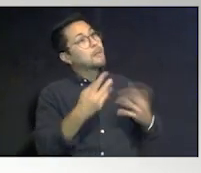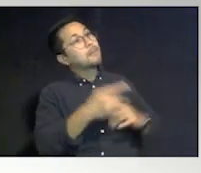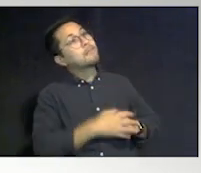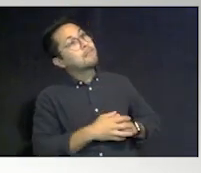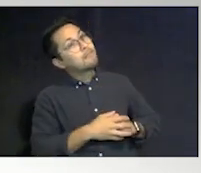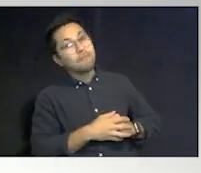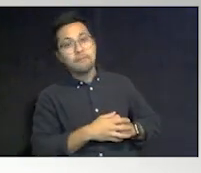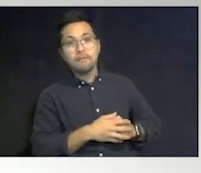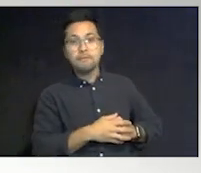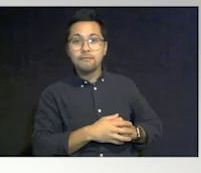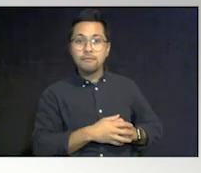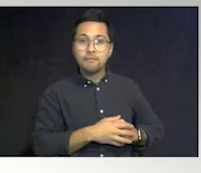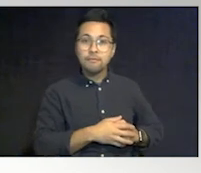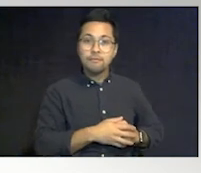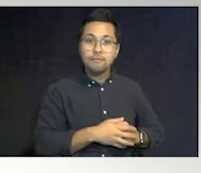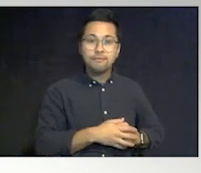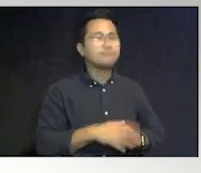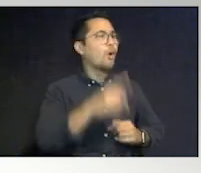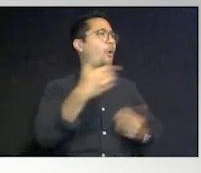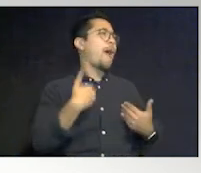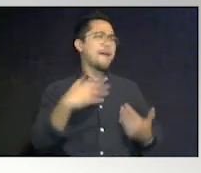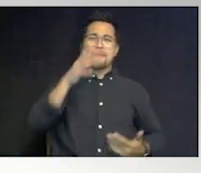Right, right. We got mom. Who needs a girl?